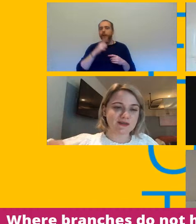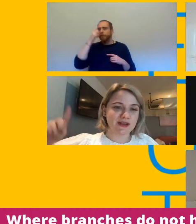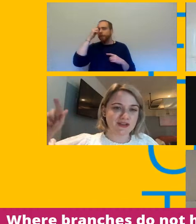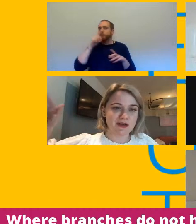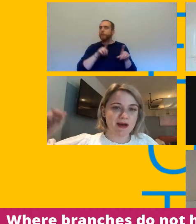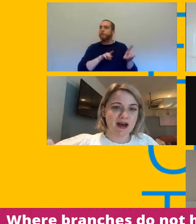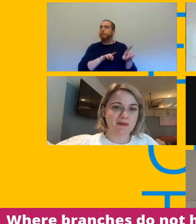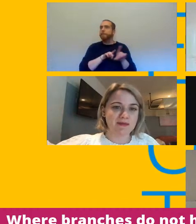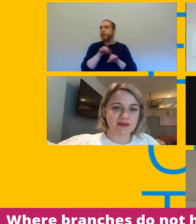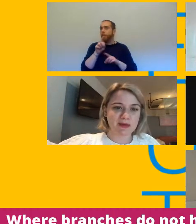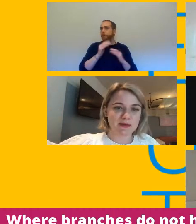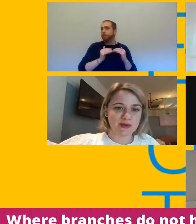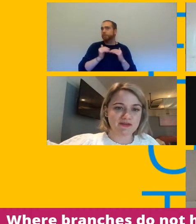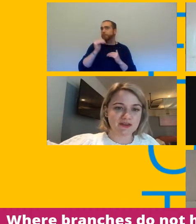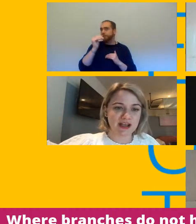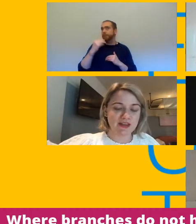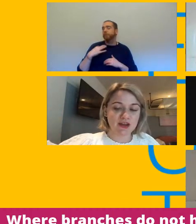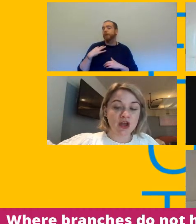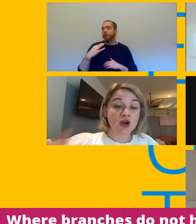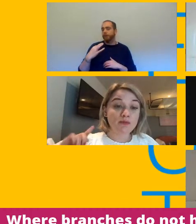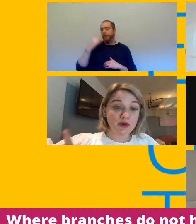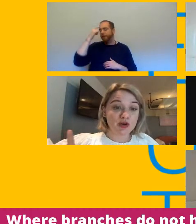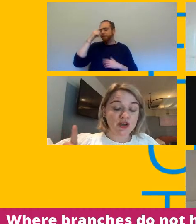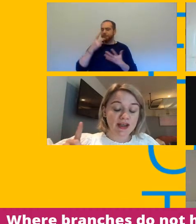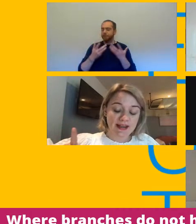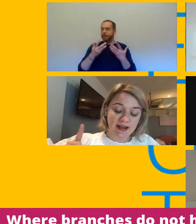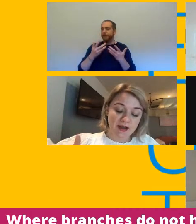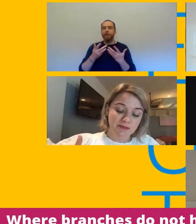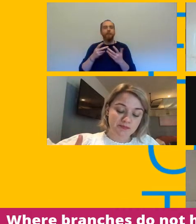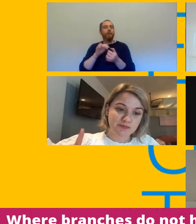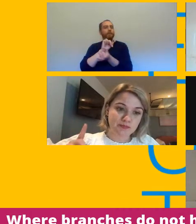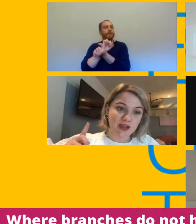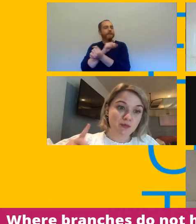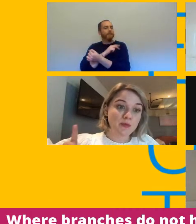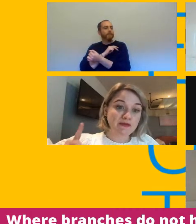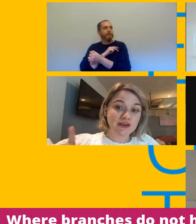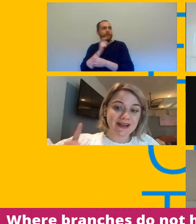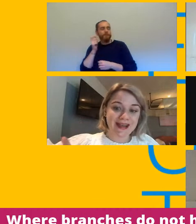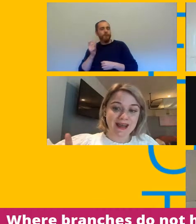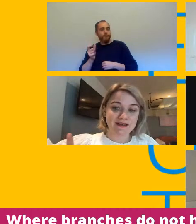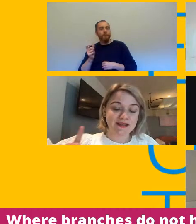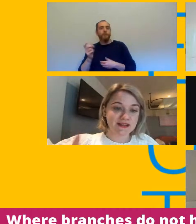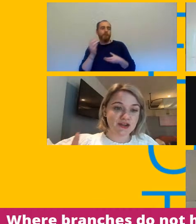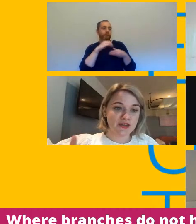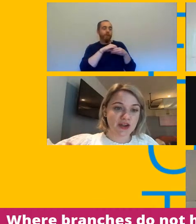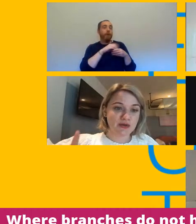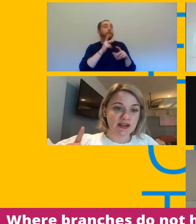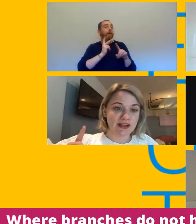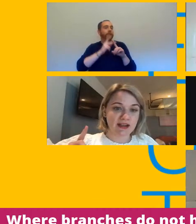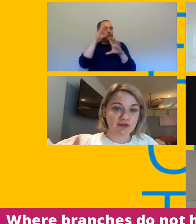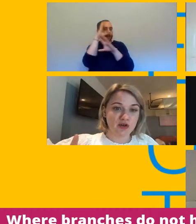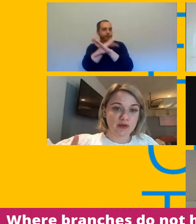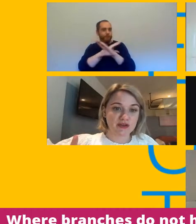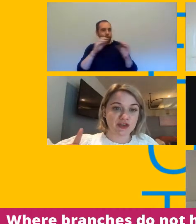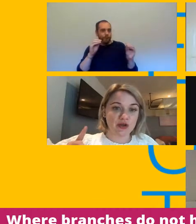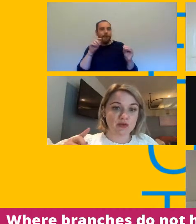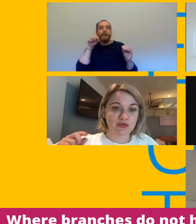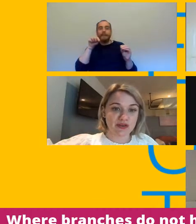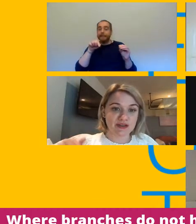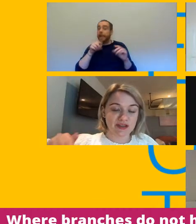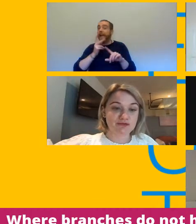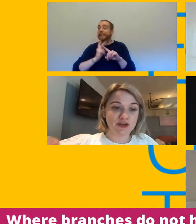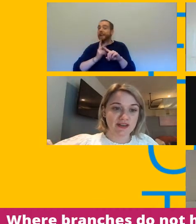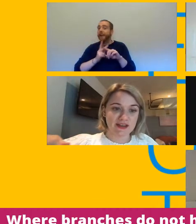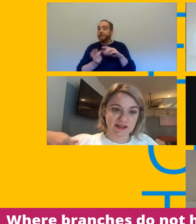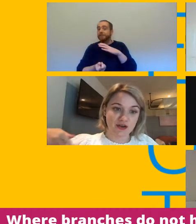represented when you think about how many prison members we have all together but it um it will be running again this is not the only enrollment so